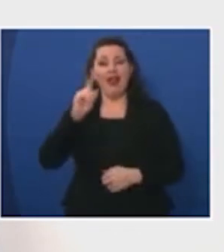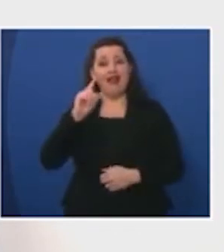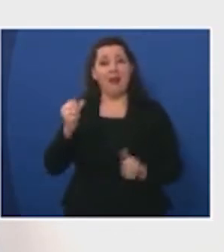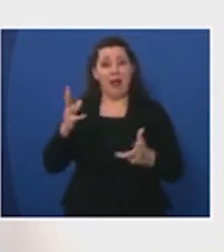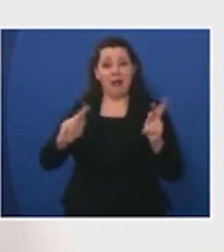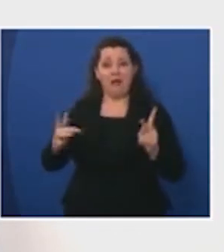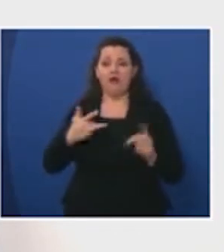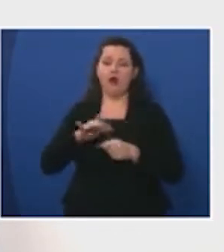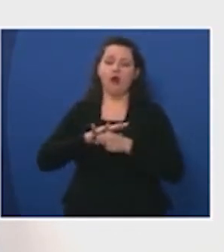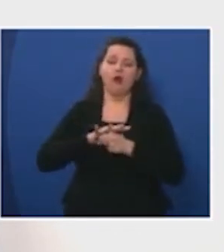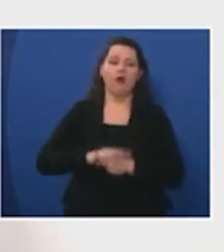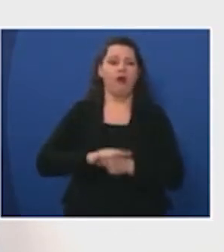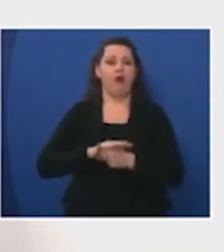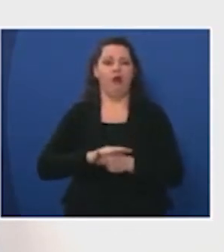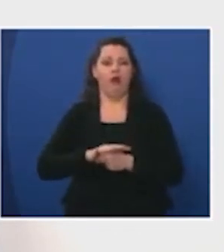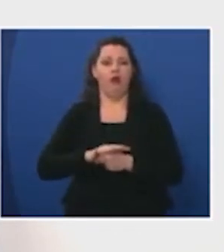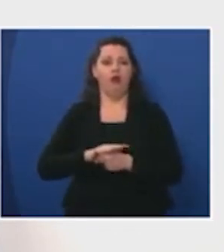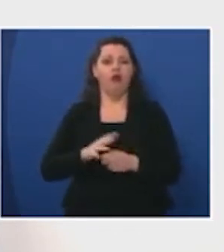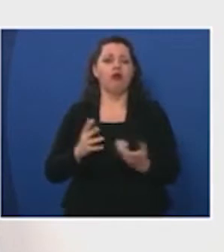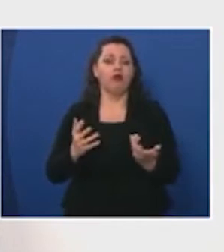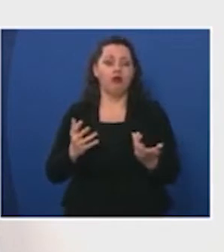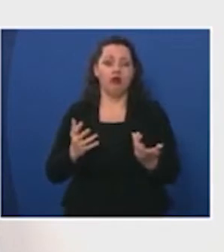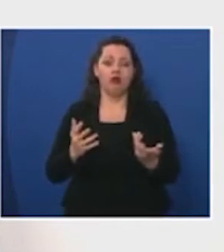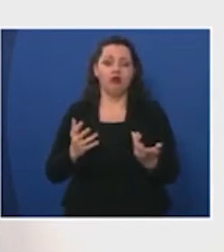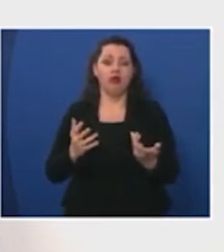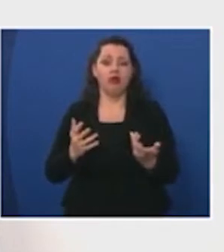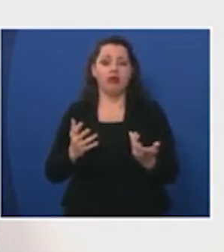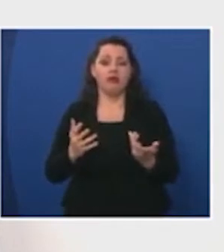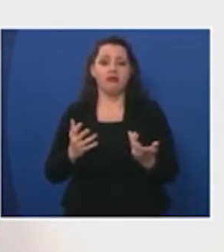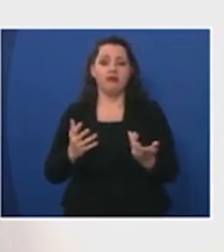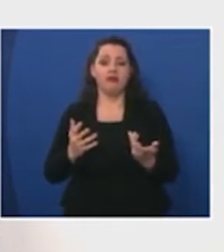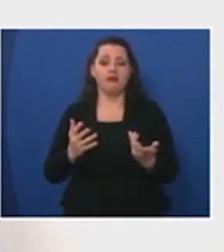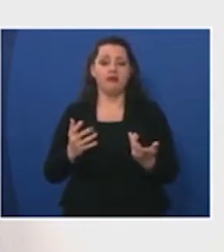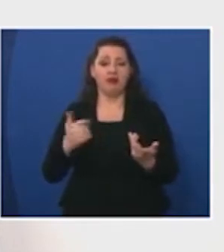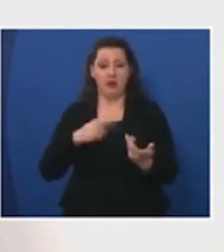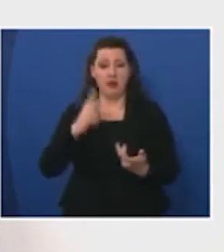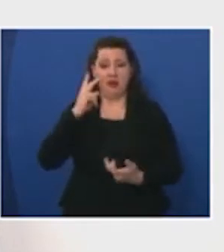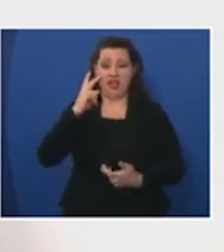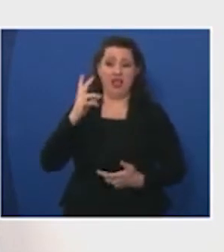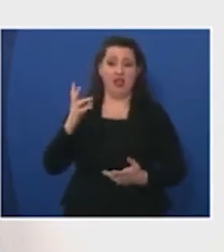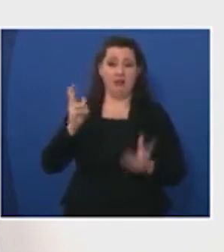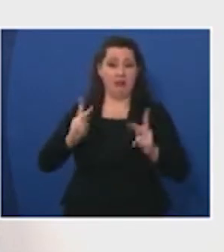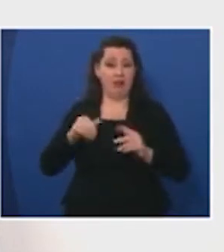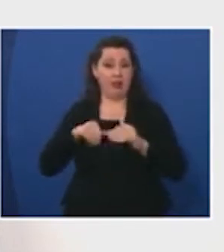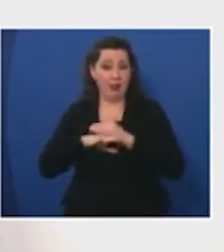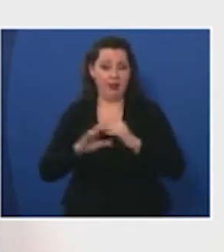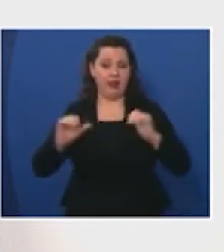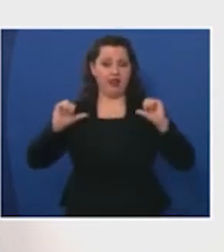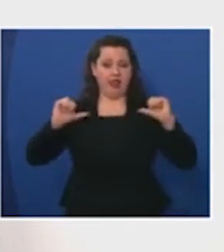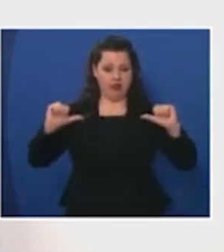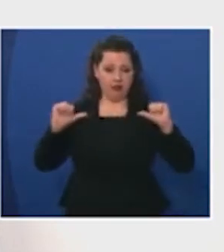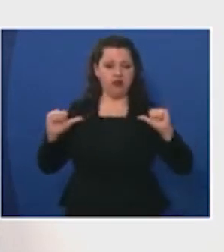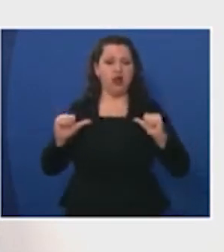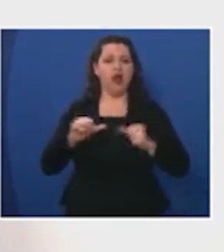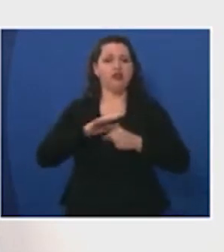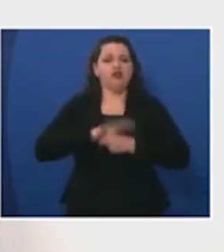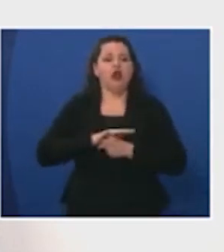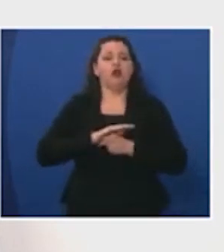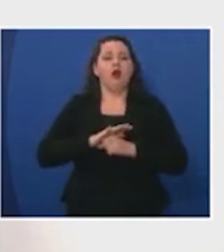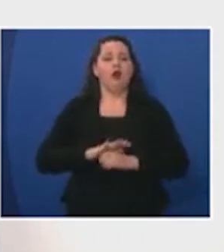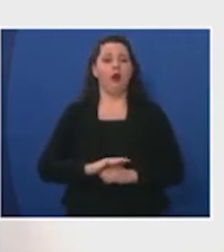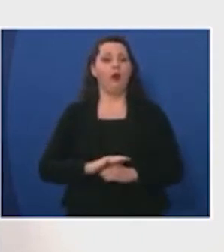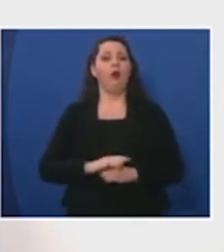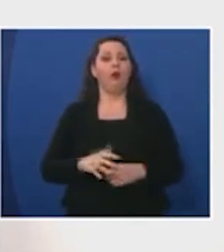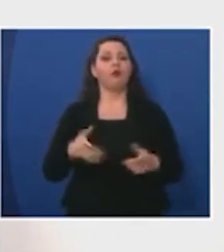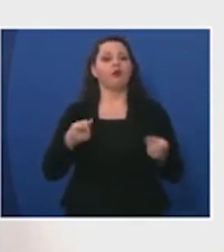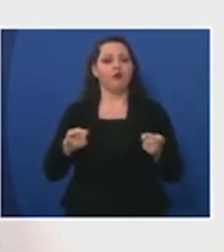and what we have found is that that people feel better that coming out and exercising and help trying to control